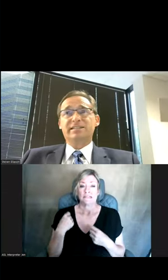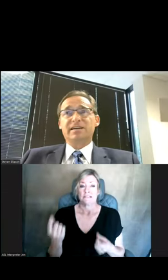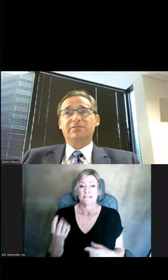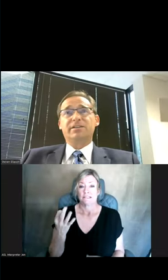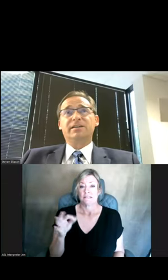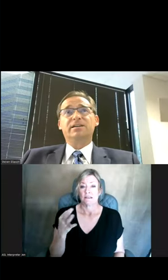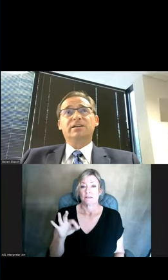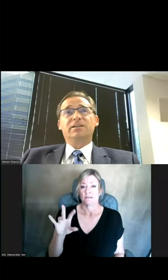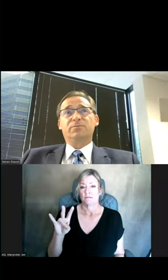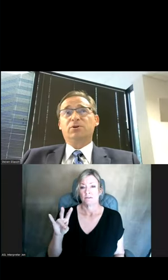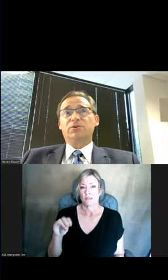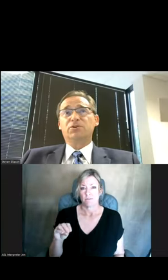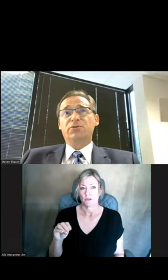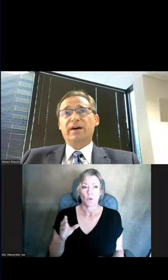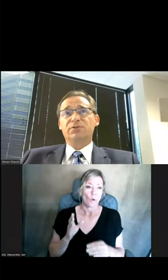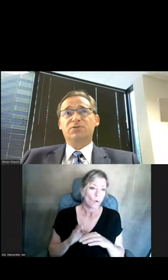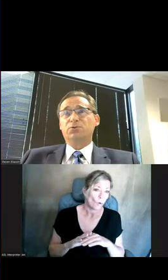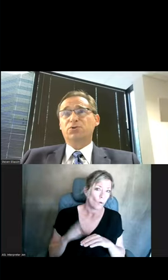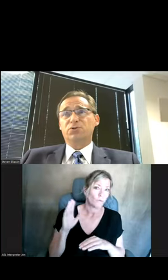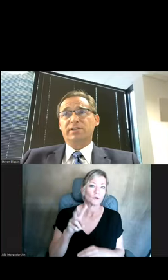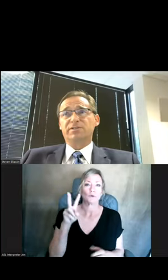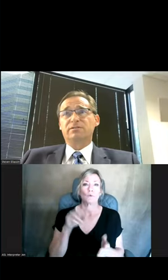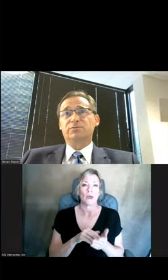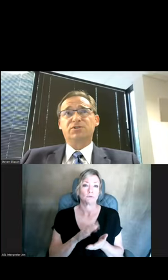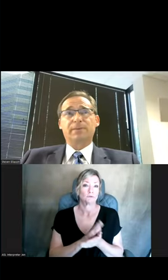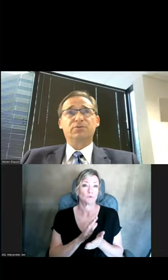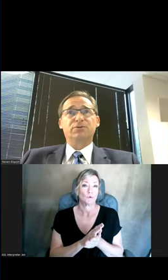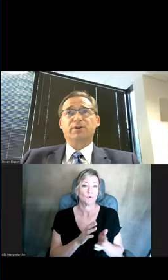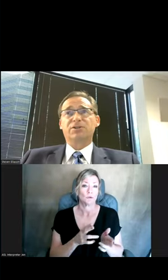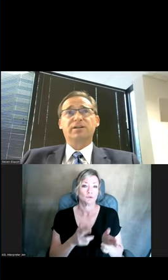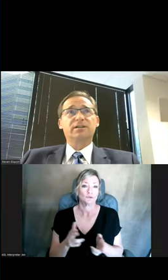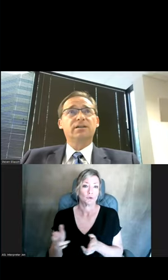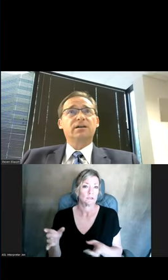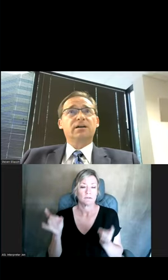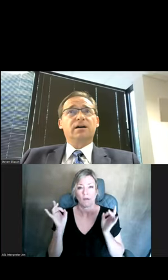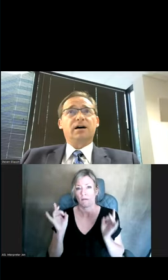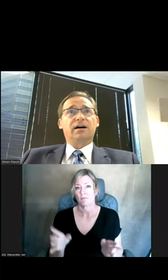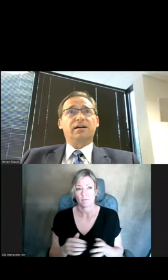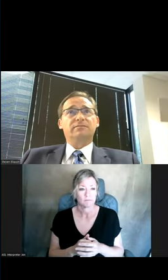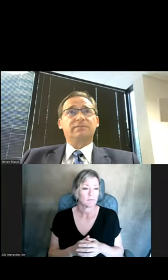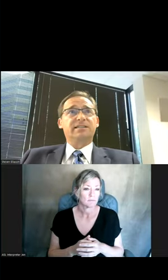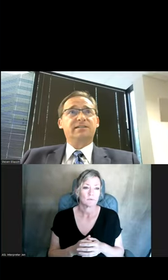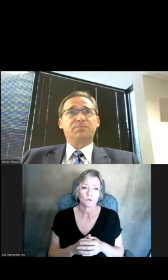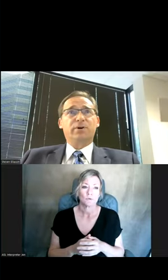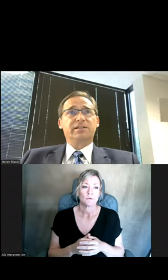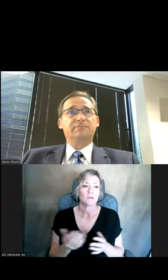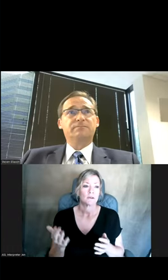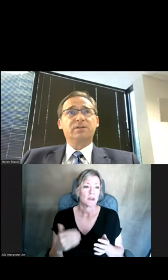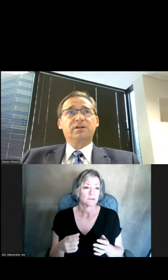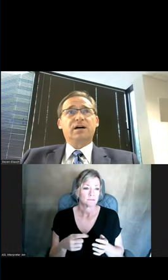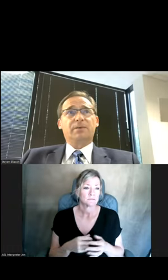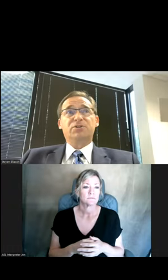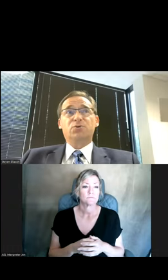1970, there have been over 2,000 school shootings, which is absolutely tragic. Next point.